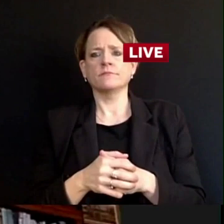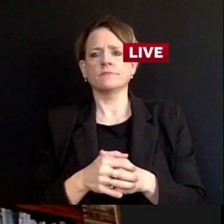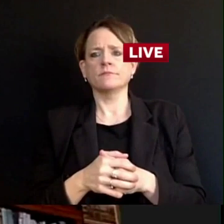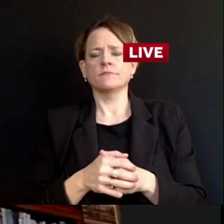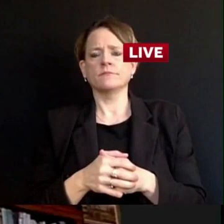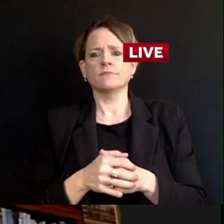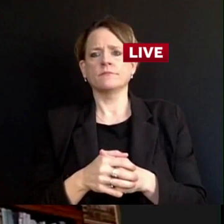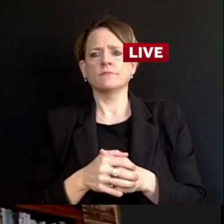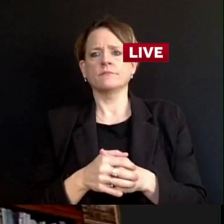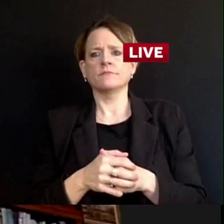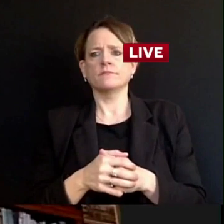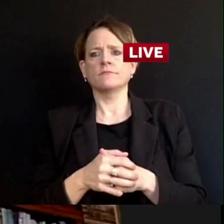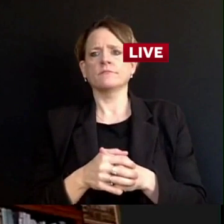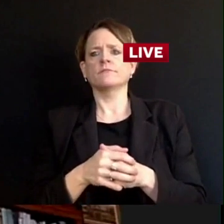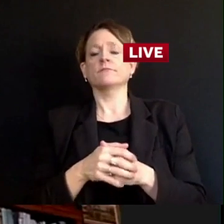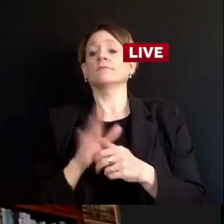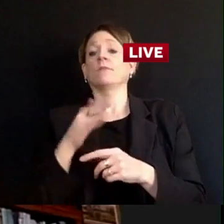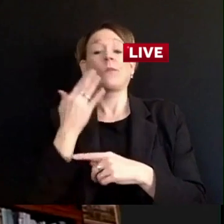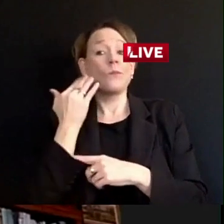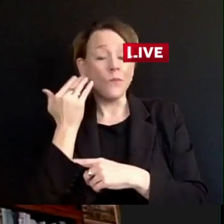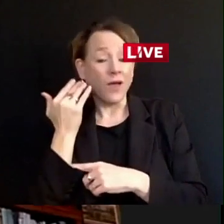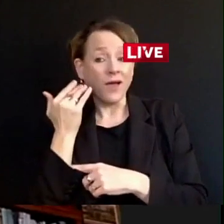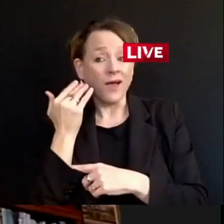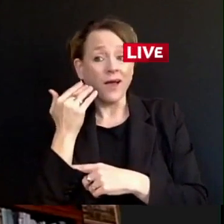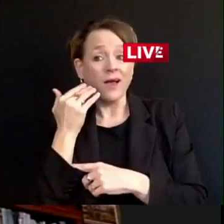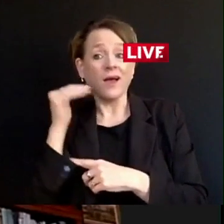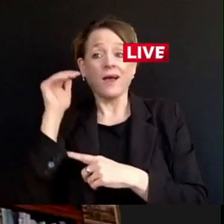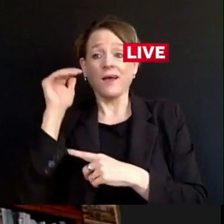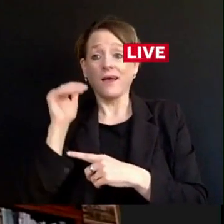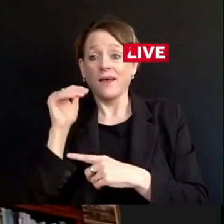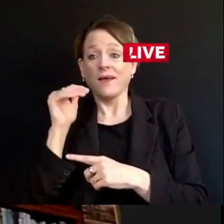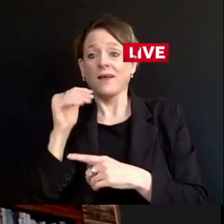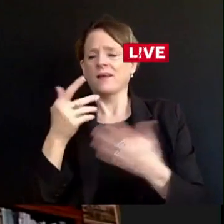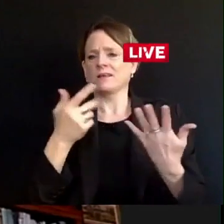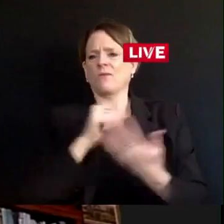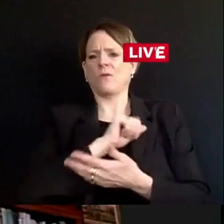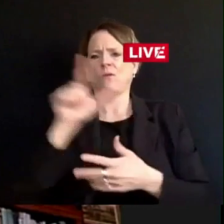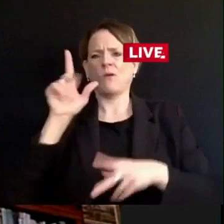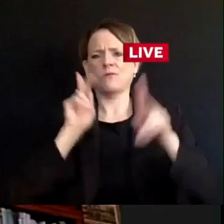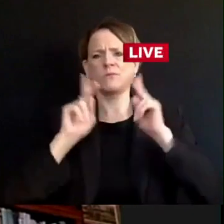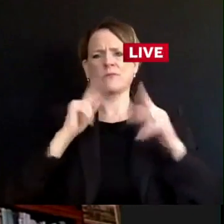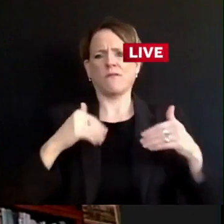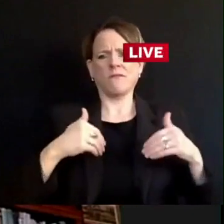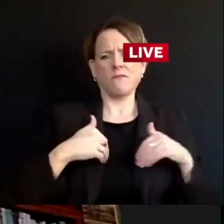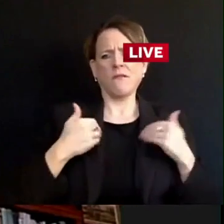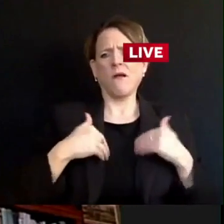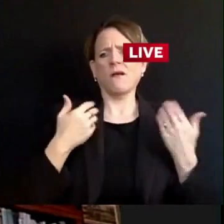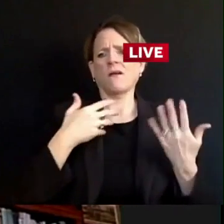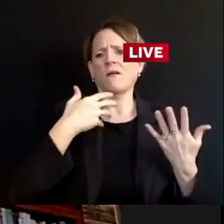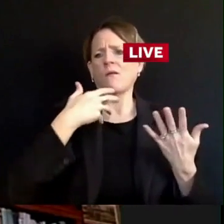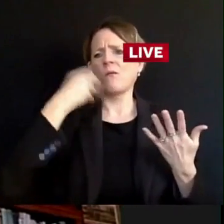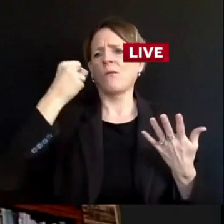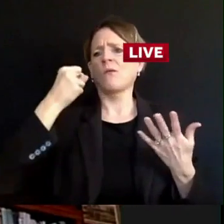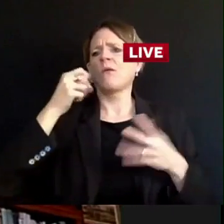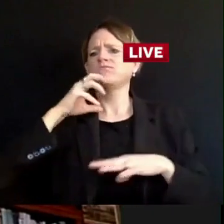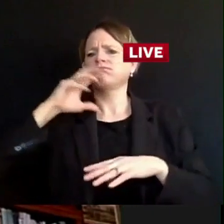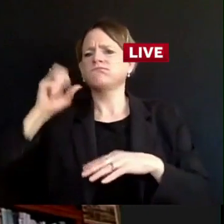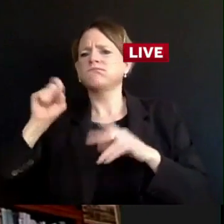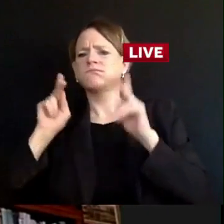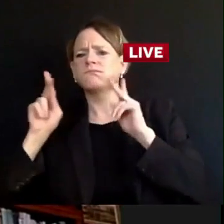the percentage of people positive die. But the number of cases is rising. So the death toll is increasing.